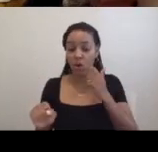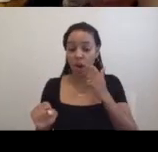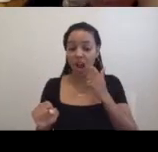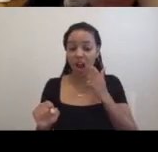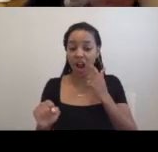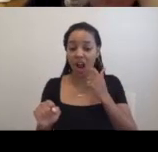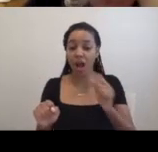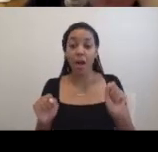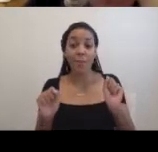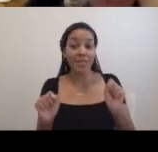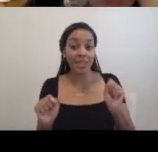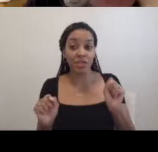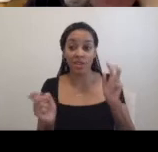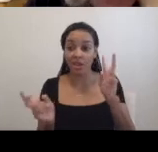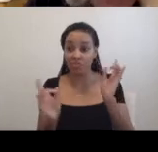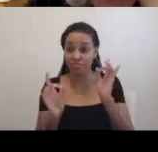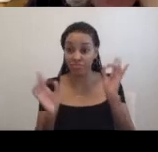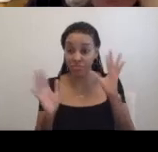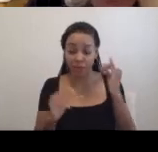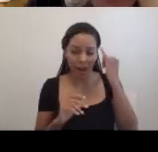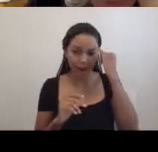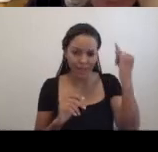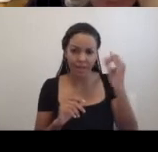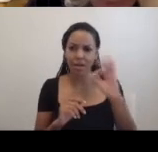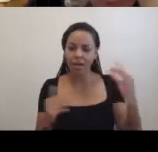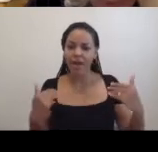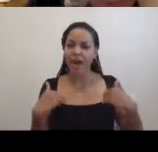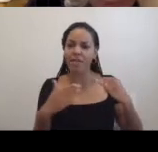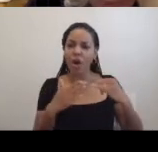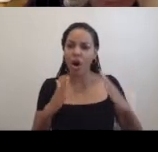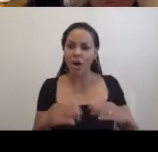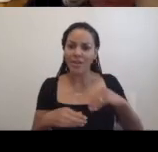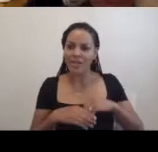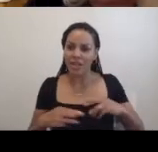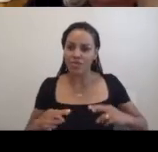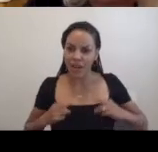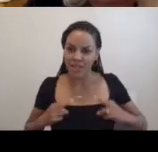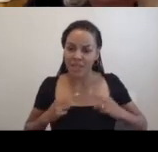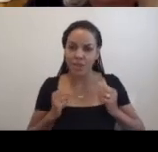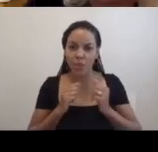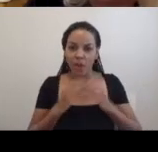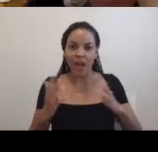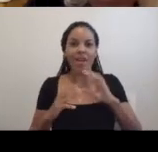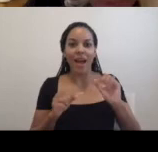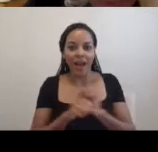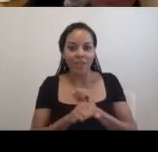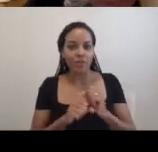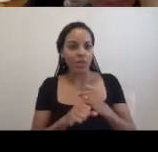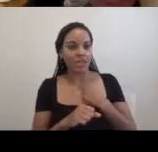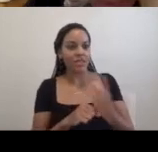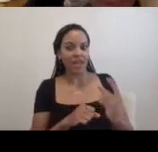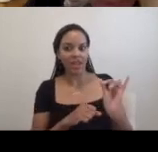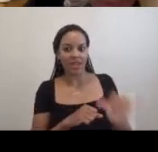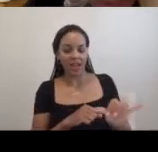preposterous idea of an artist in residence without actually saying it and